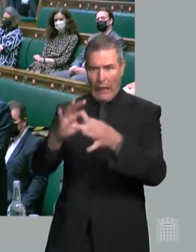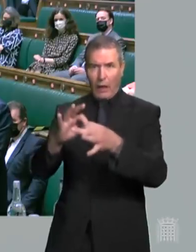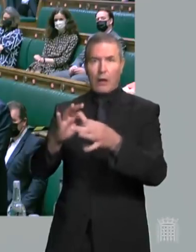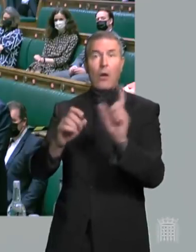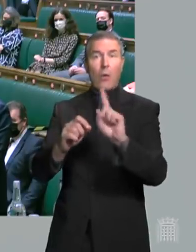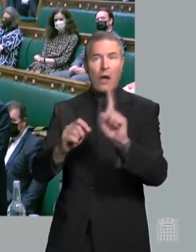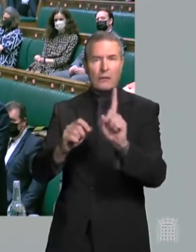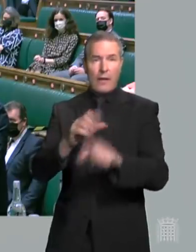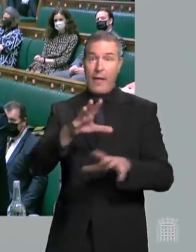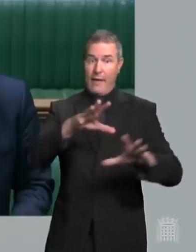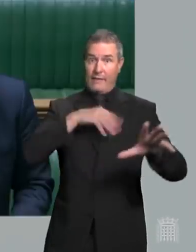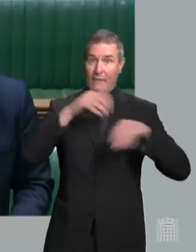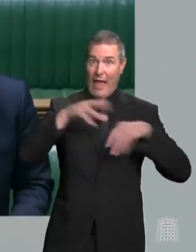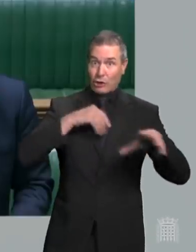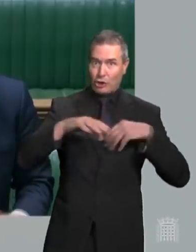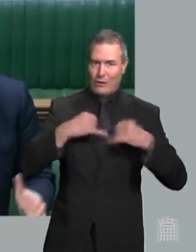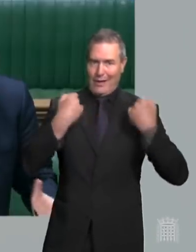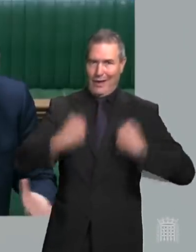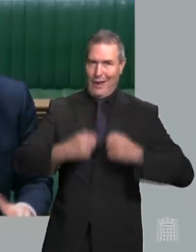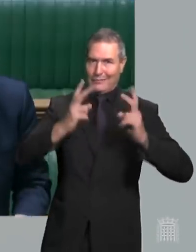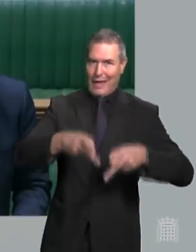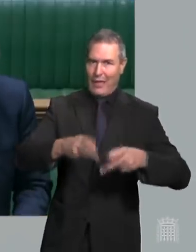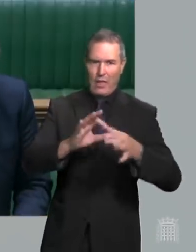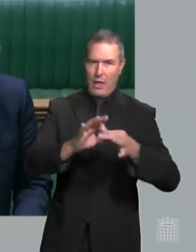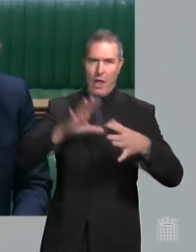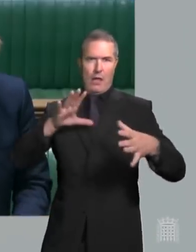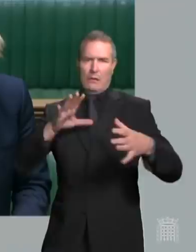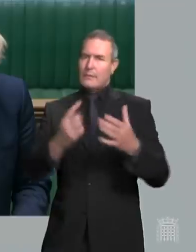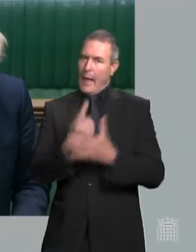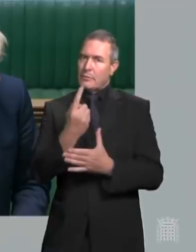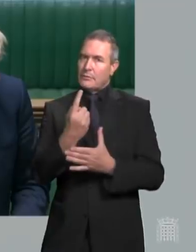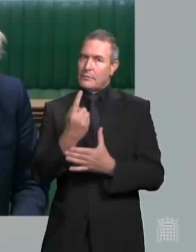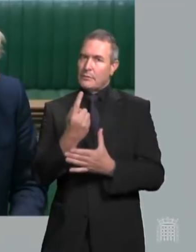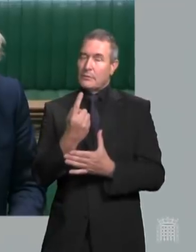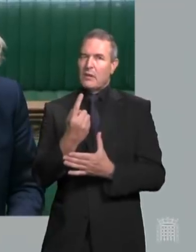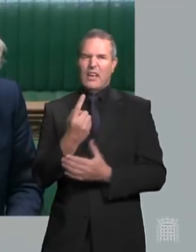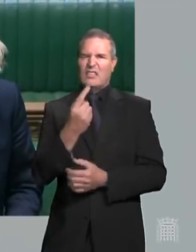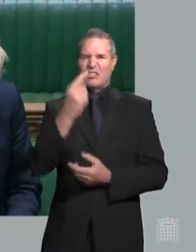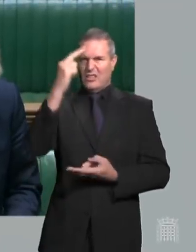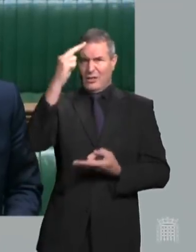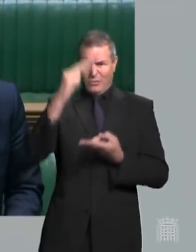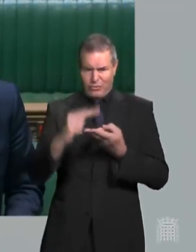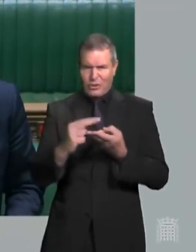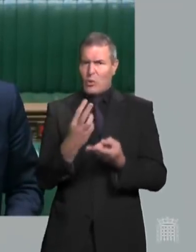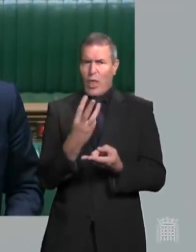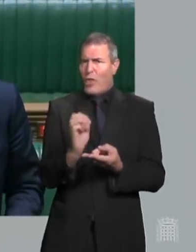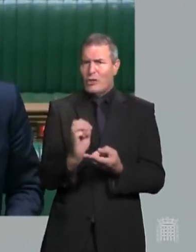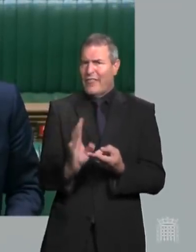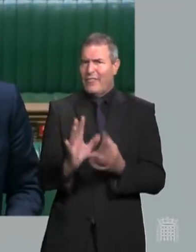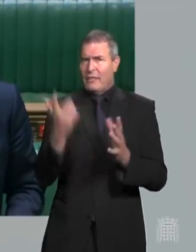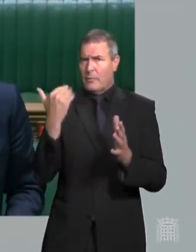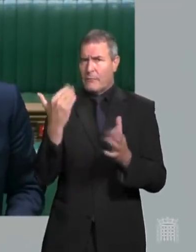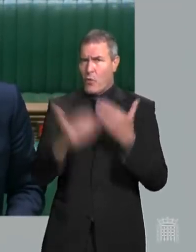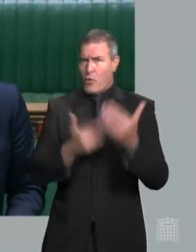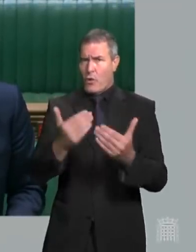infection and serious disease and death. And currently there are only a 30th of the deaths that we were seeing